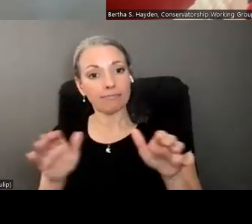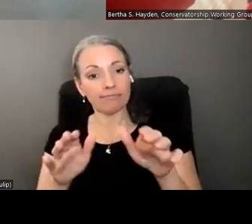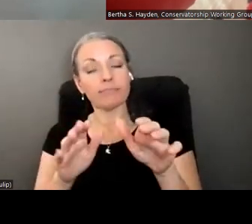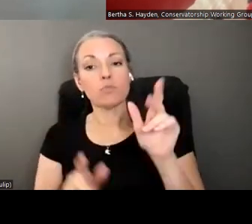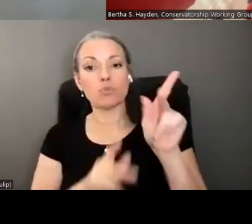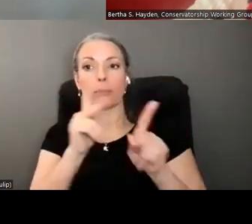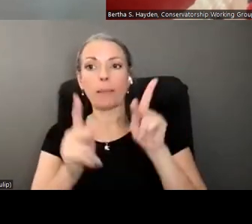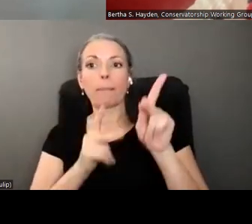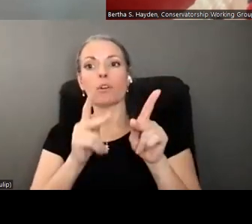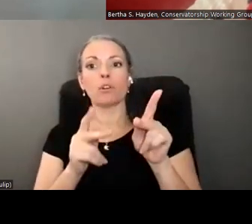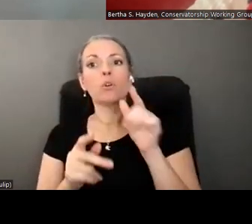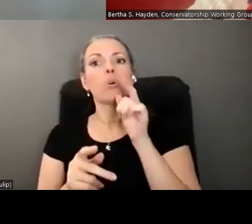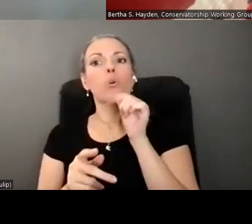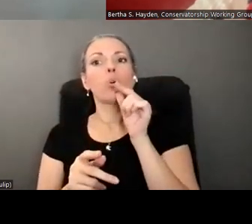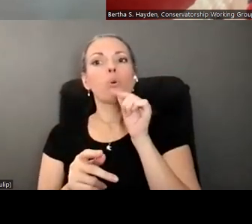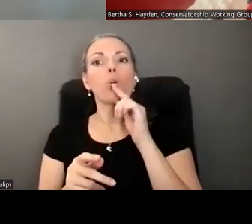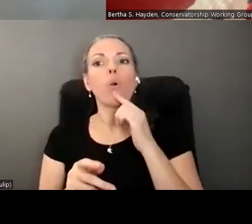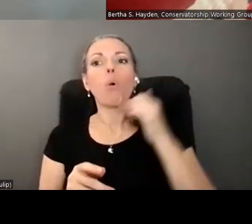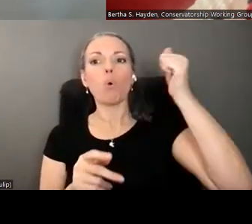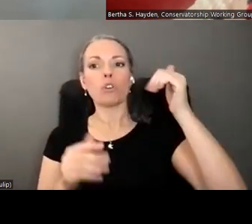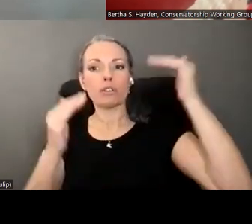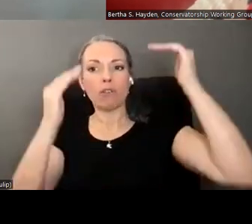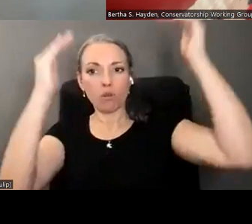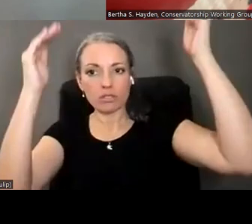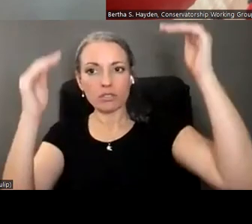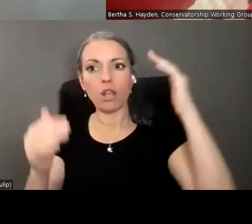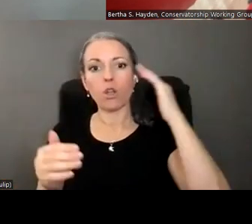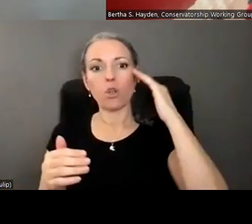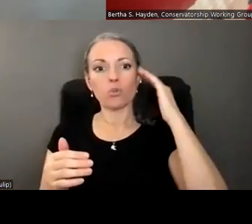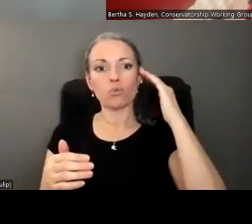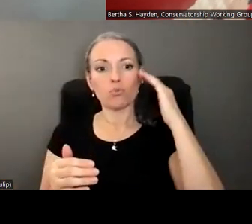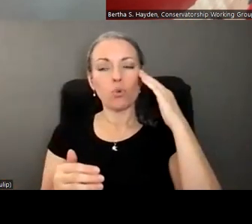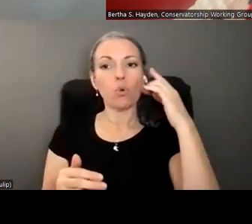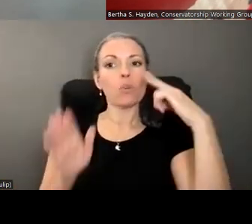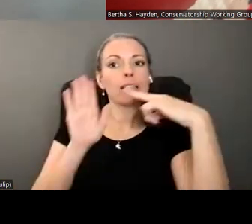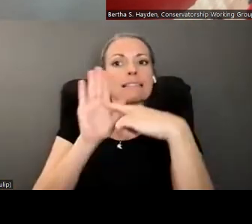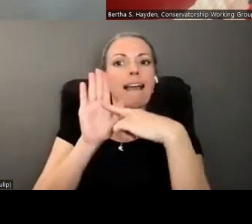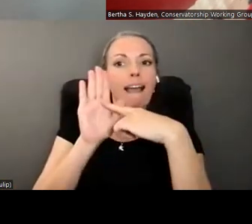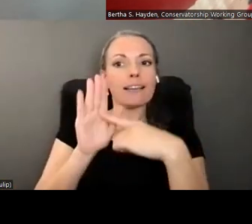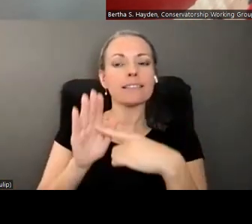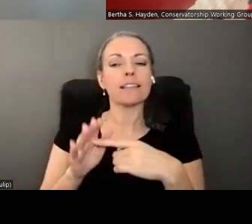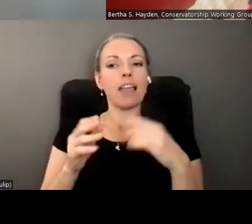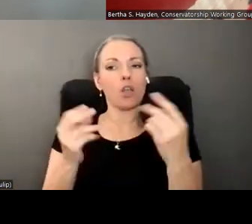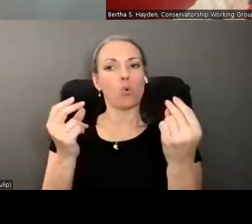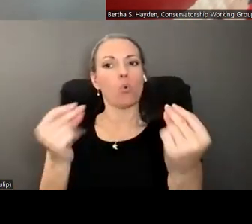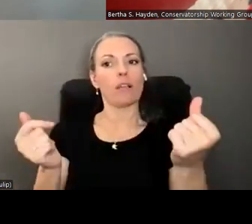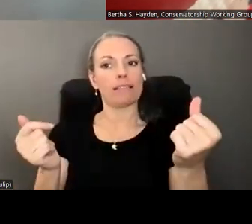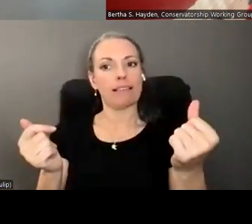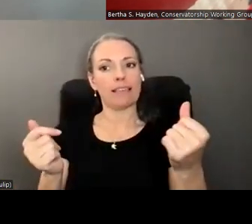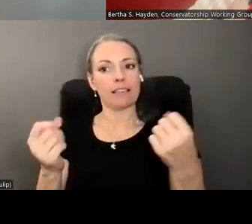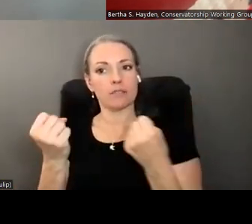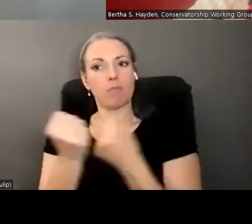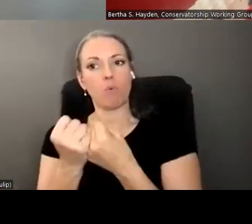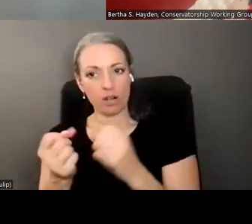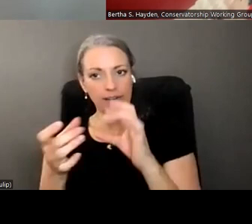who are touching older adults know know the signs know the trouble signs and know how to quickly you know triage or connect